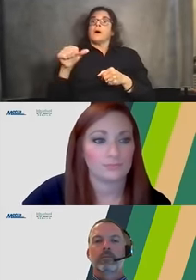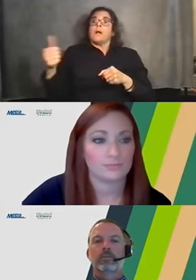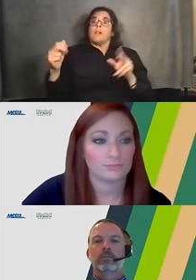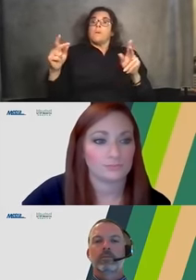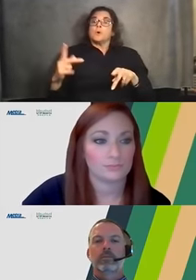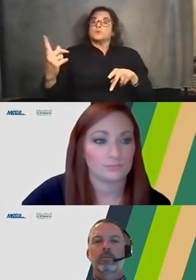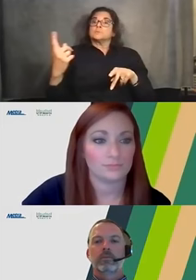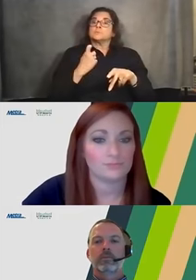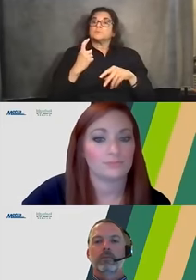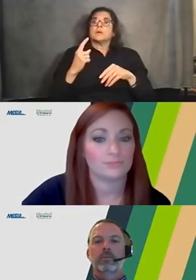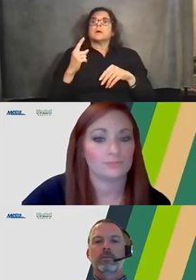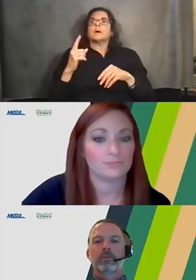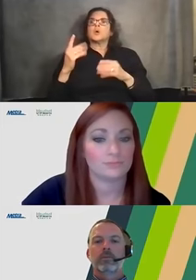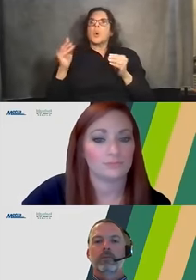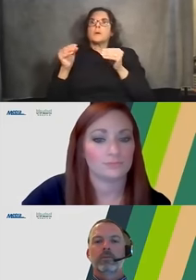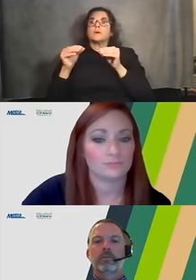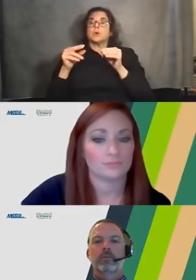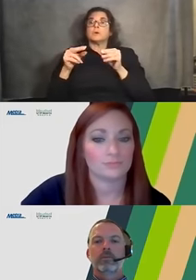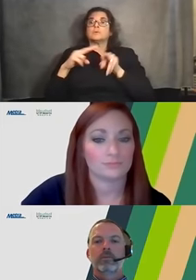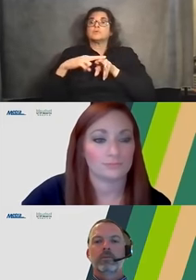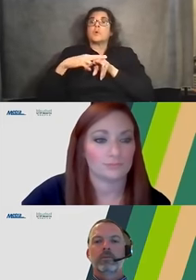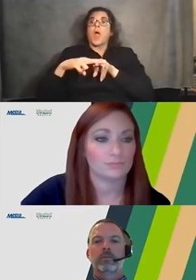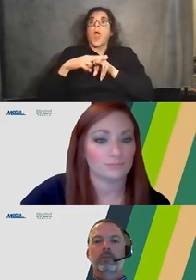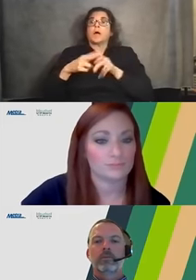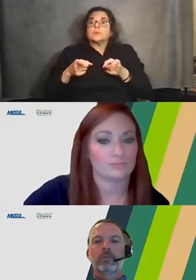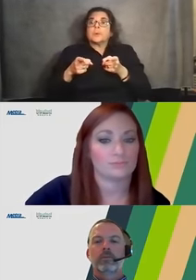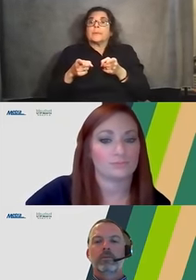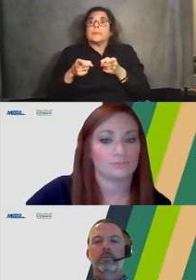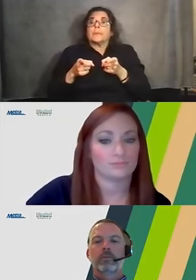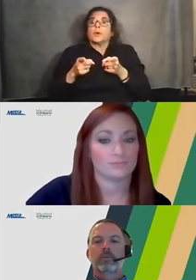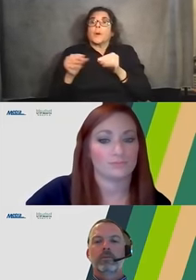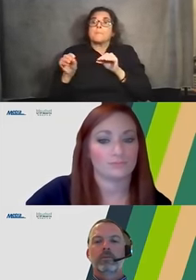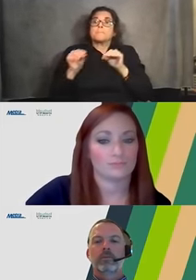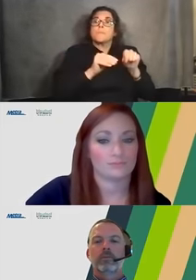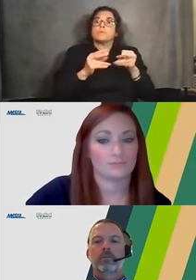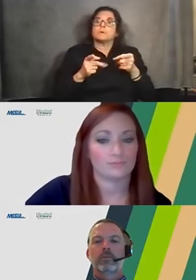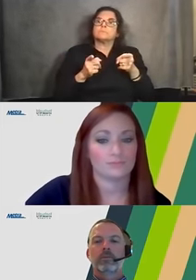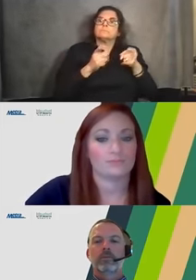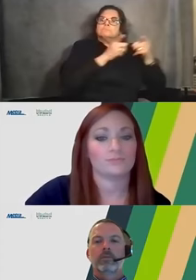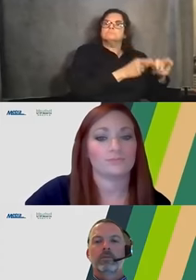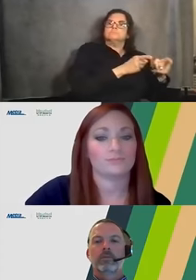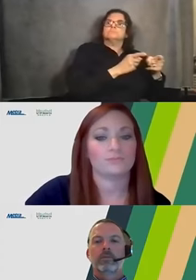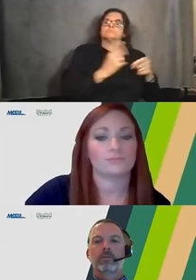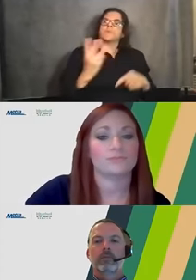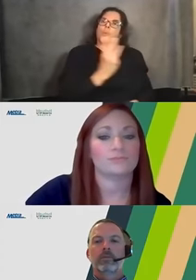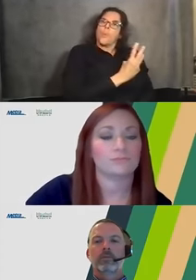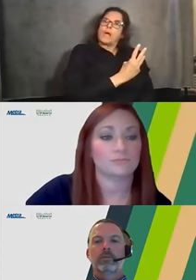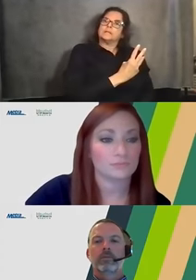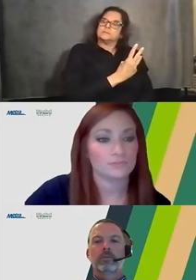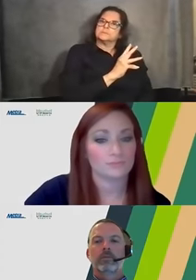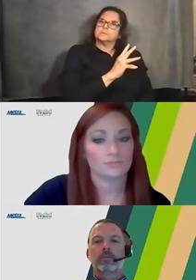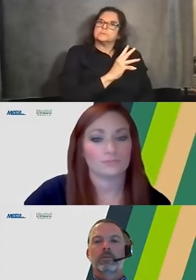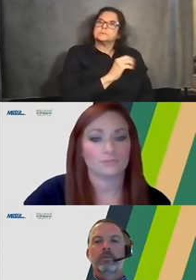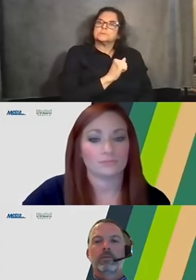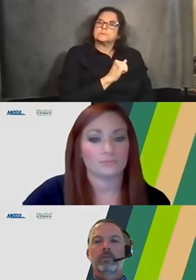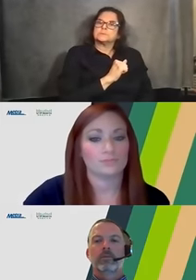dodge this question anyway. The design is still in development and we're looking to see how far they need to move to make sure that we can protect the,